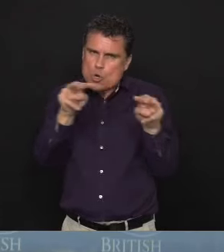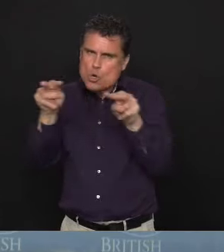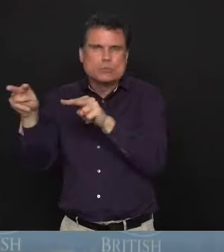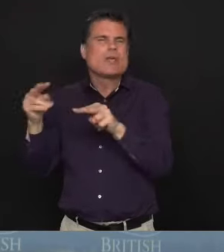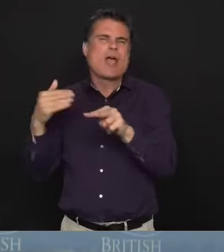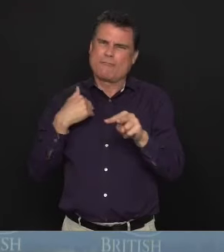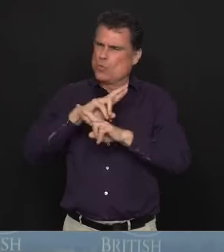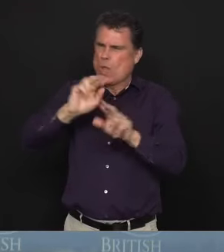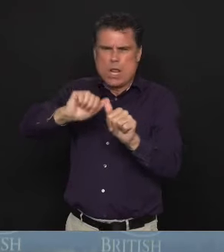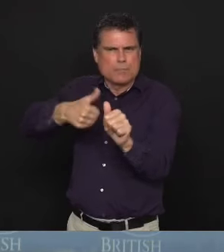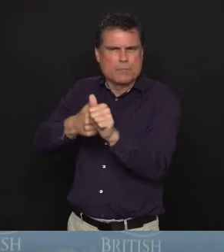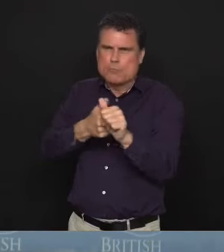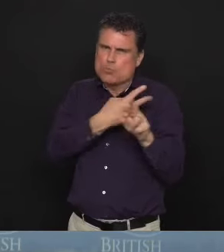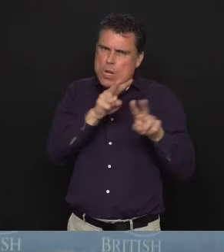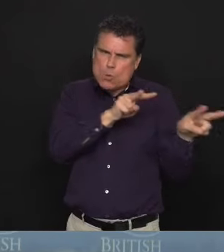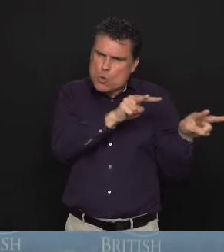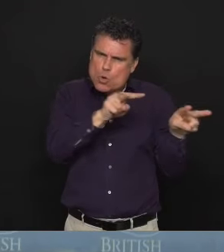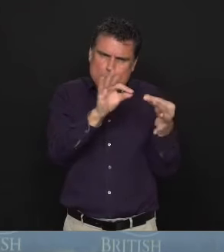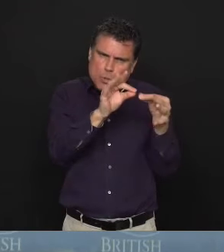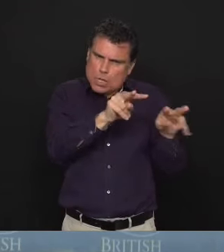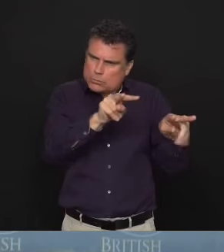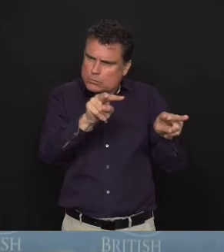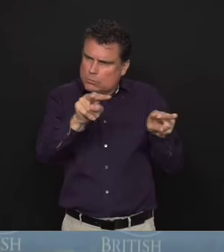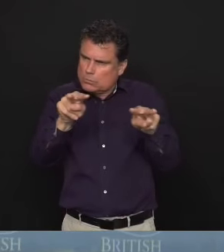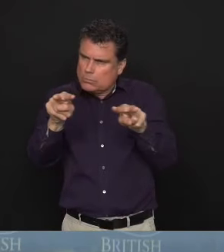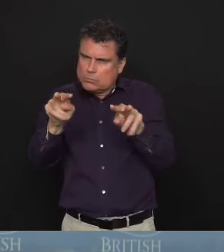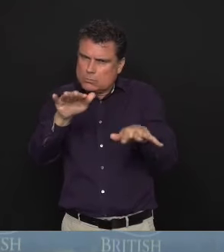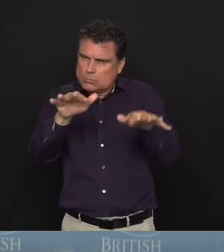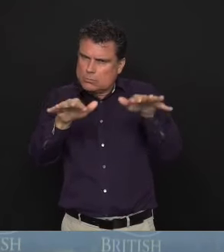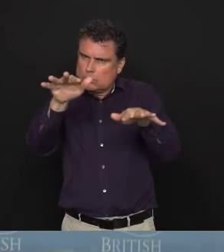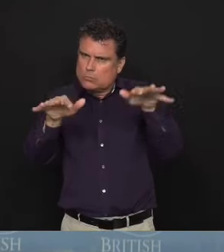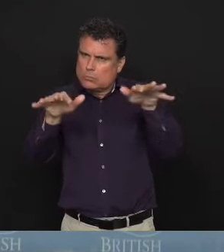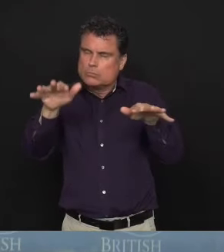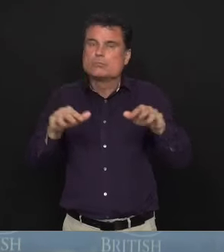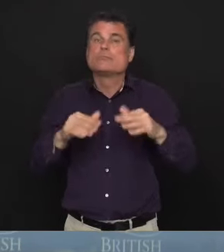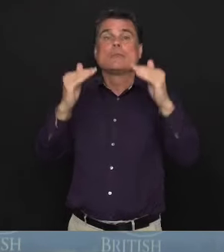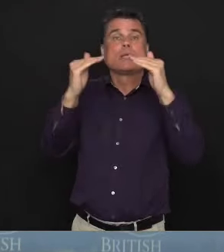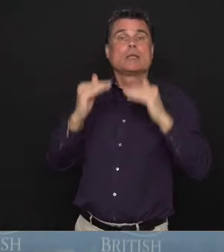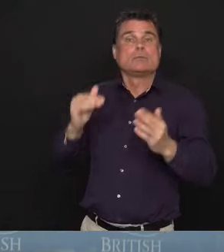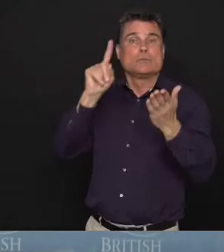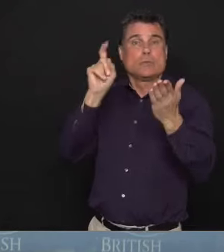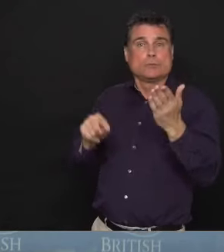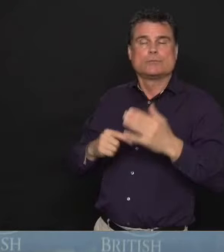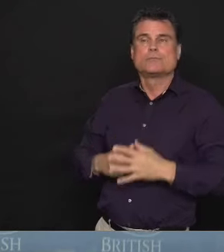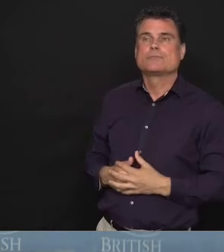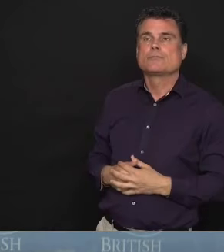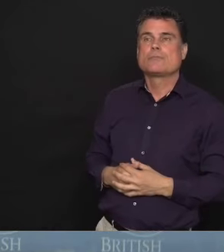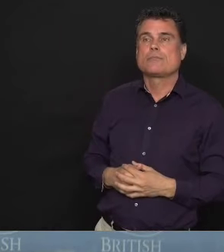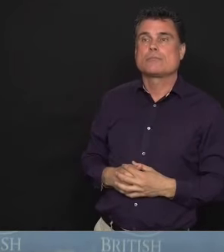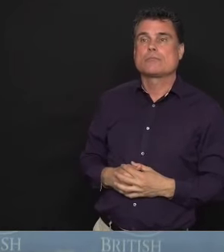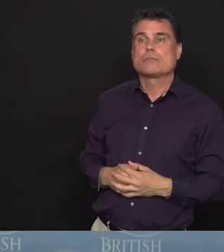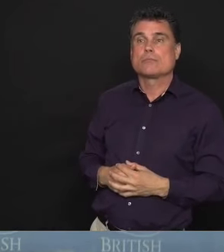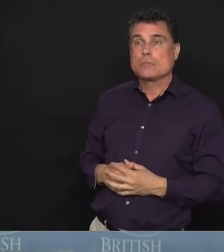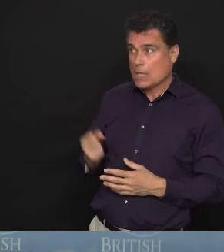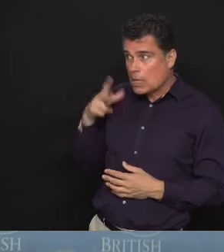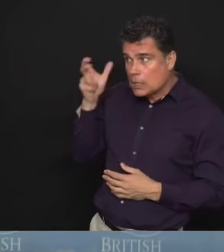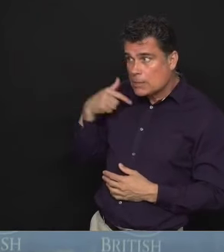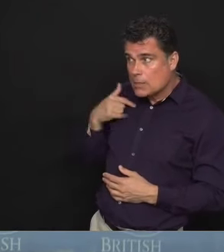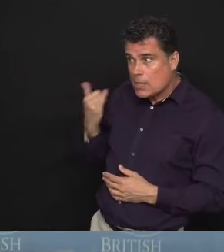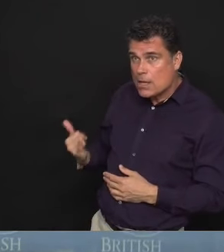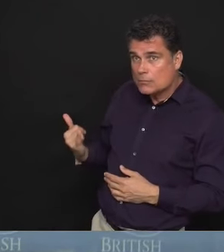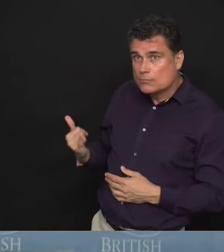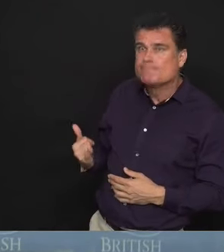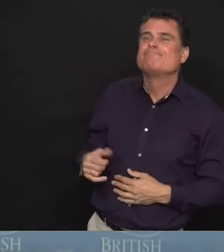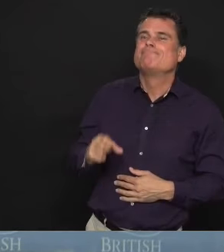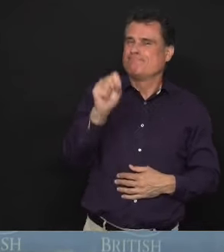last question today goes to Alison Hurts, CTV News. Alison, go ahead, please. Hi, can you hear me this time? Yes, we